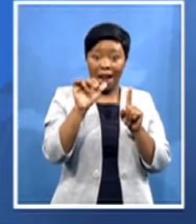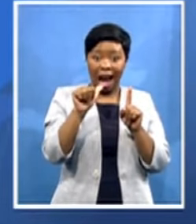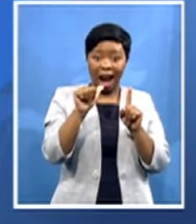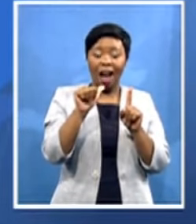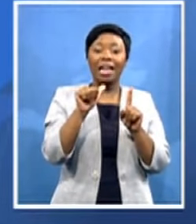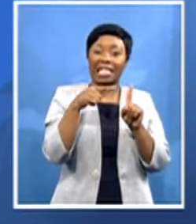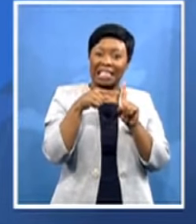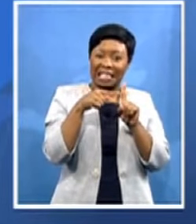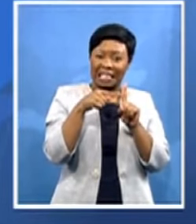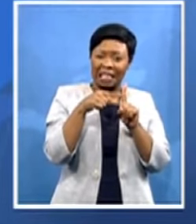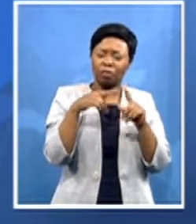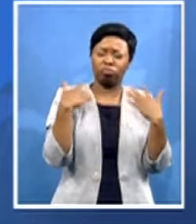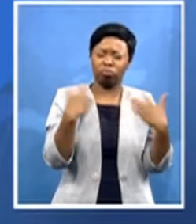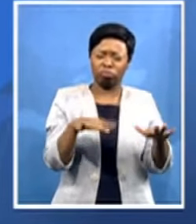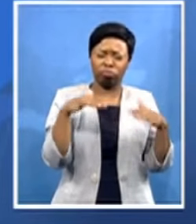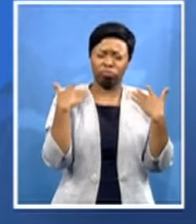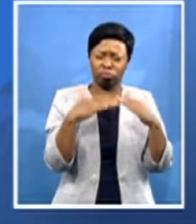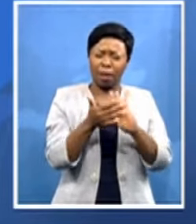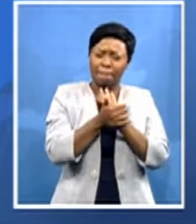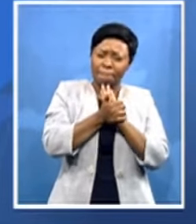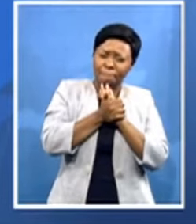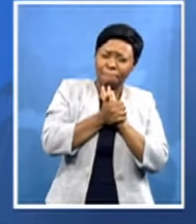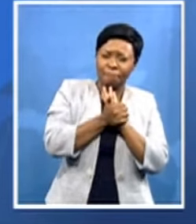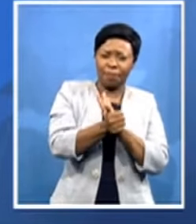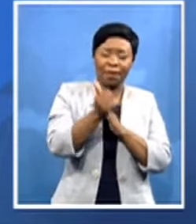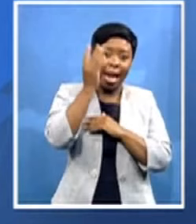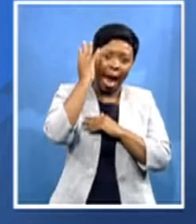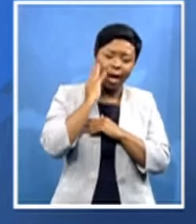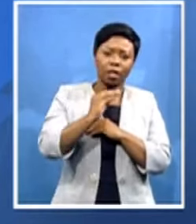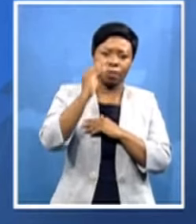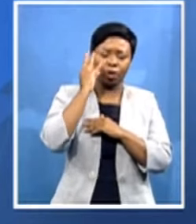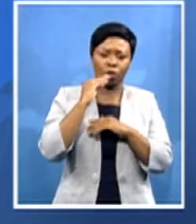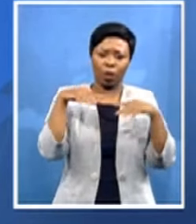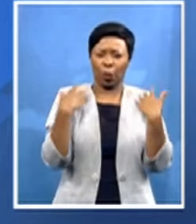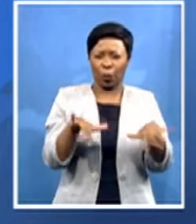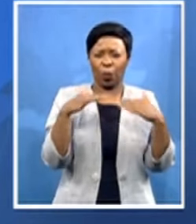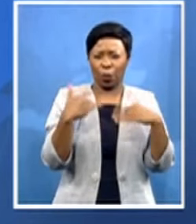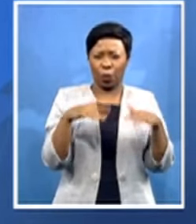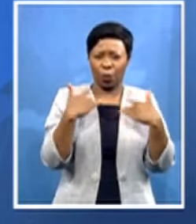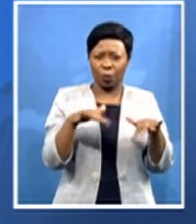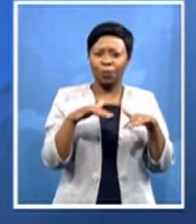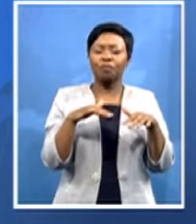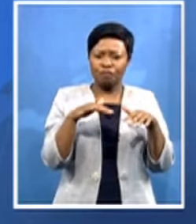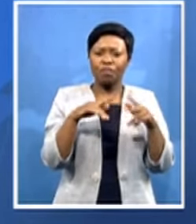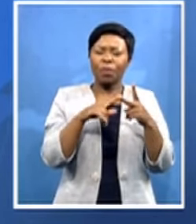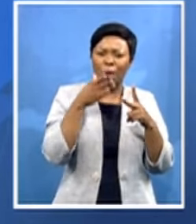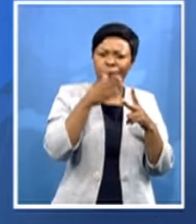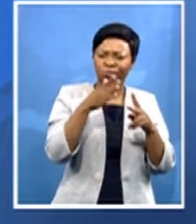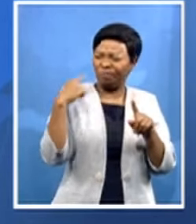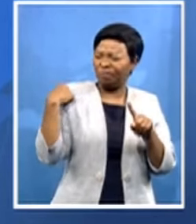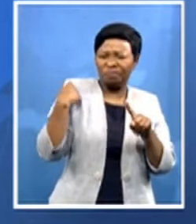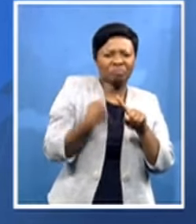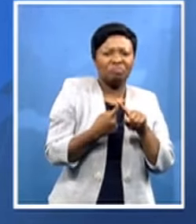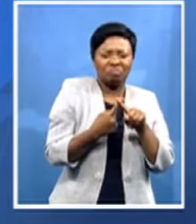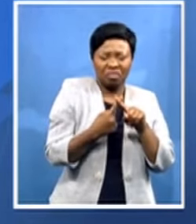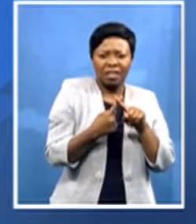a pub member he has been into pub since its inception he has